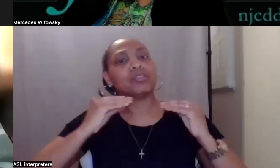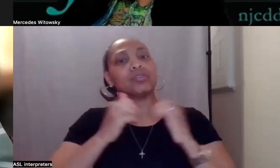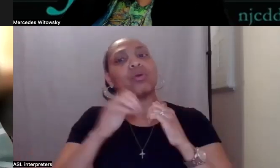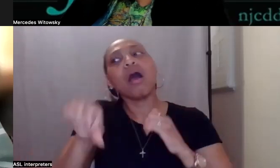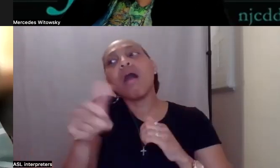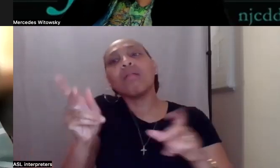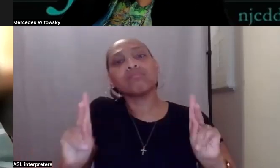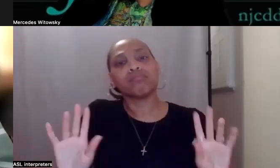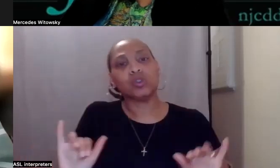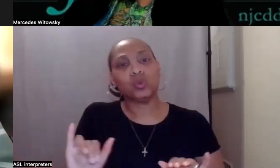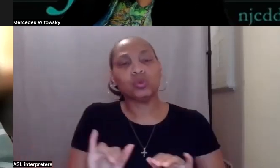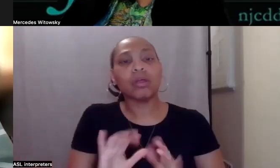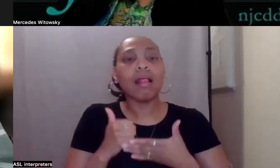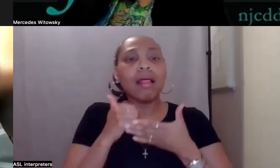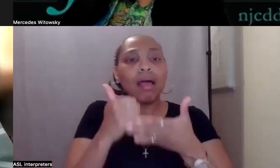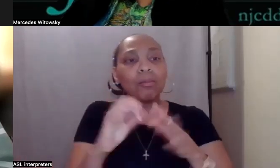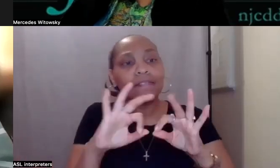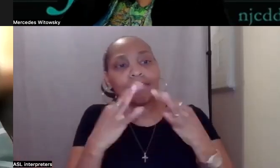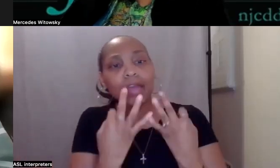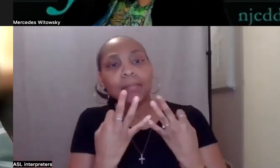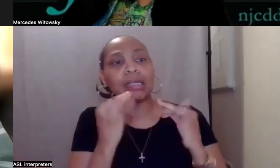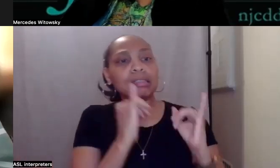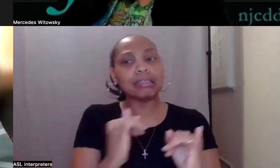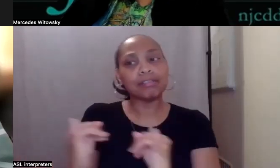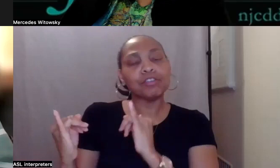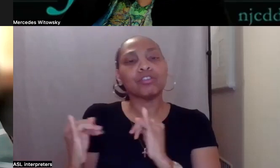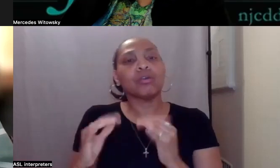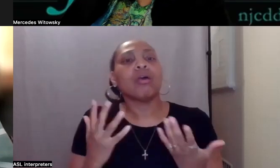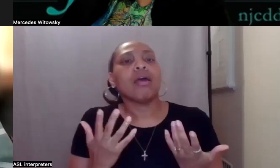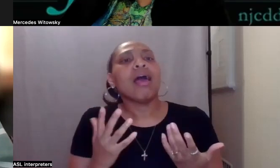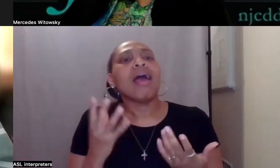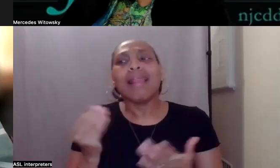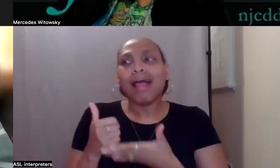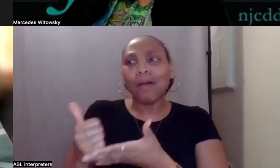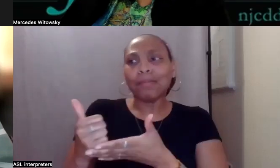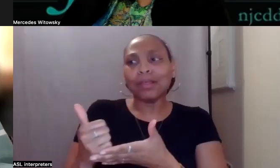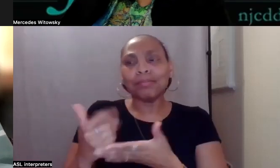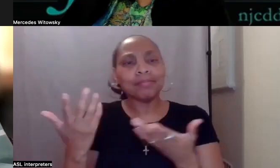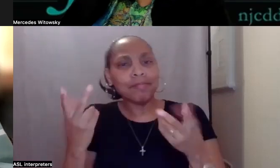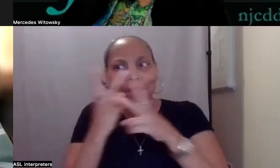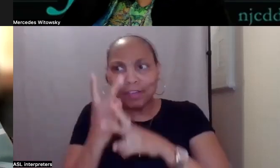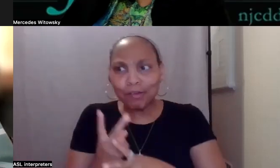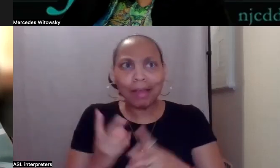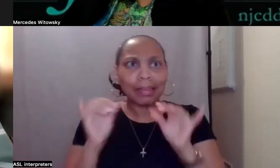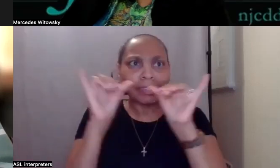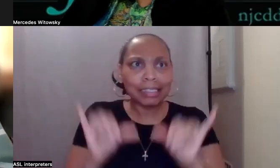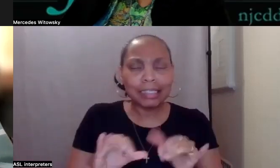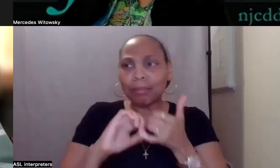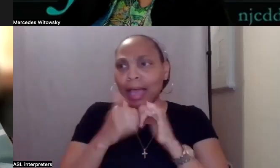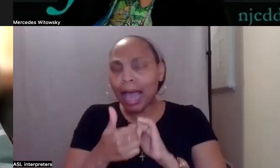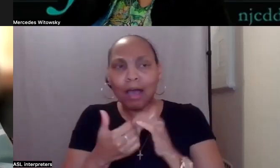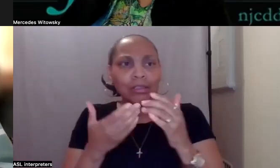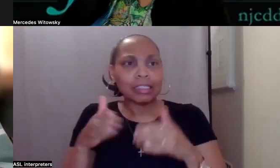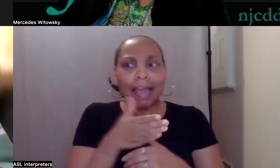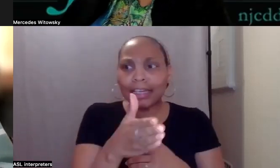families and individuals navigate this complex system as a consultant. So I'm able